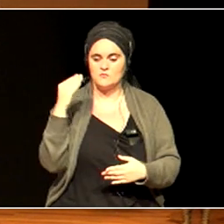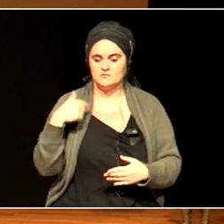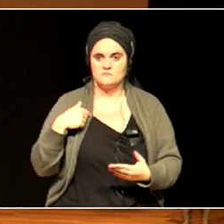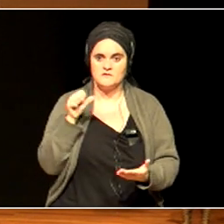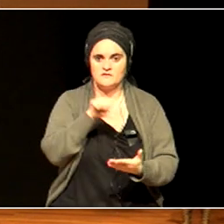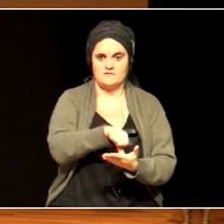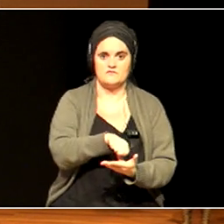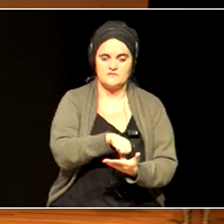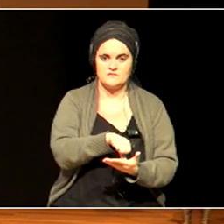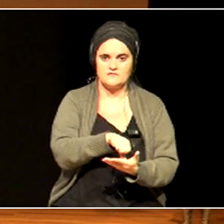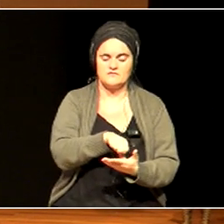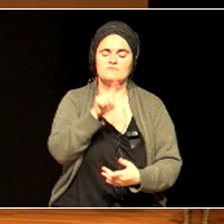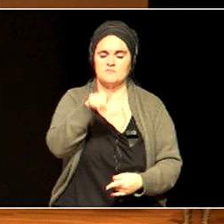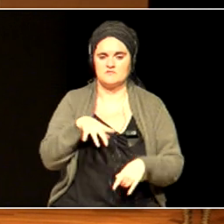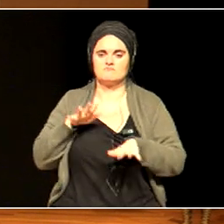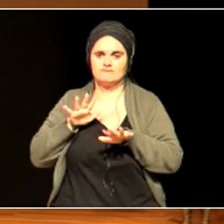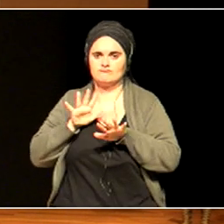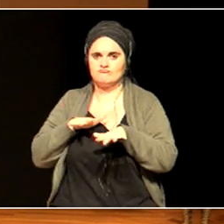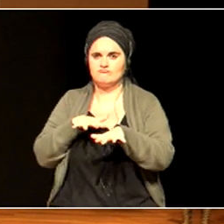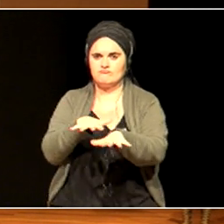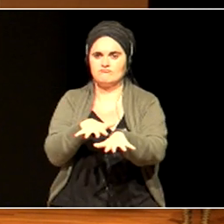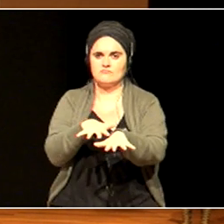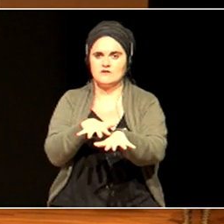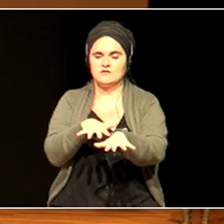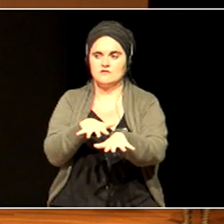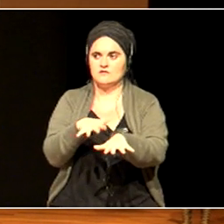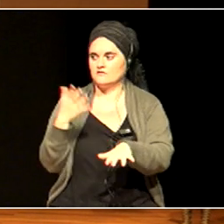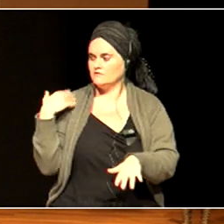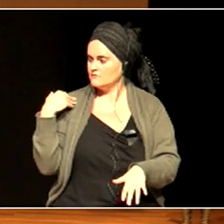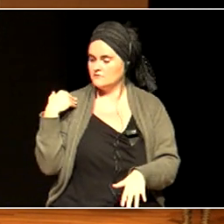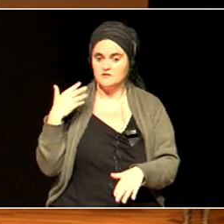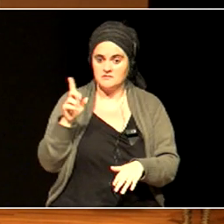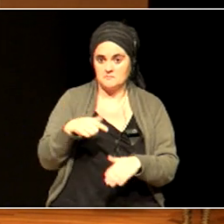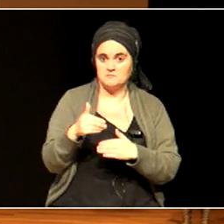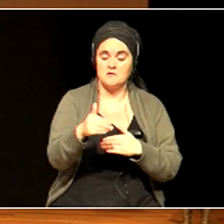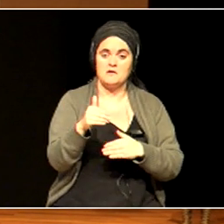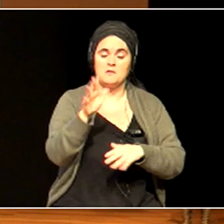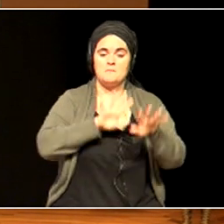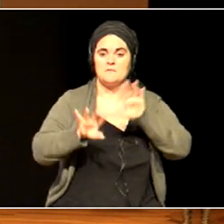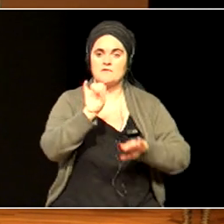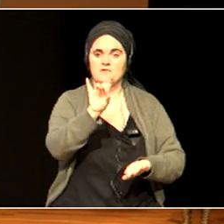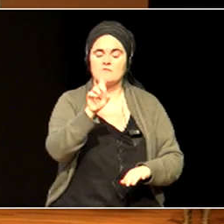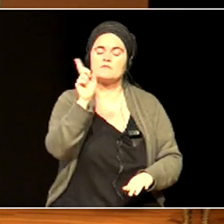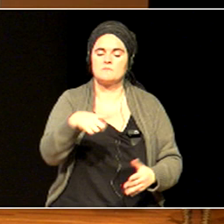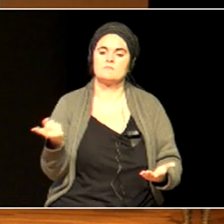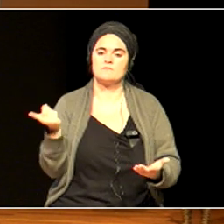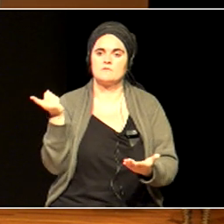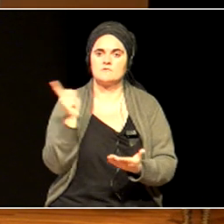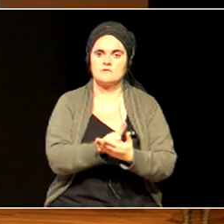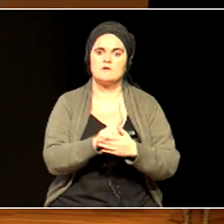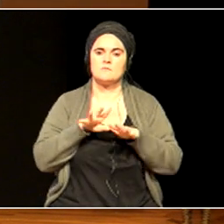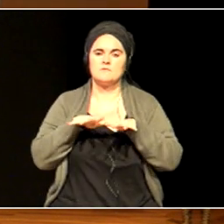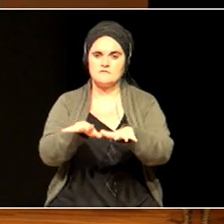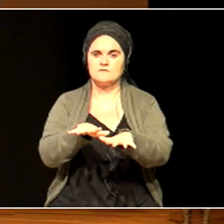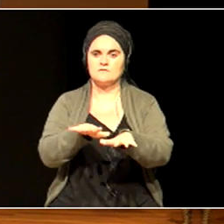on March the 15th, which is a global strike. This is a cartoon